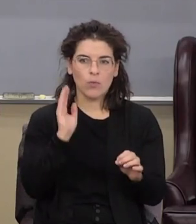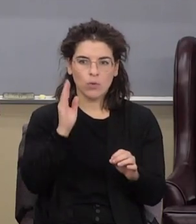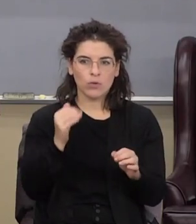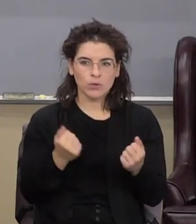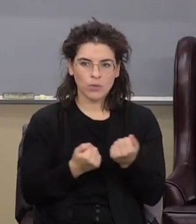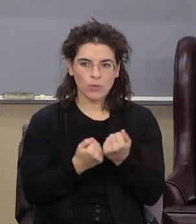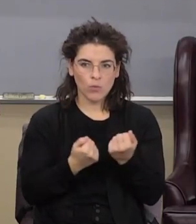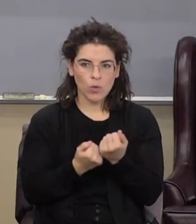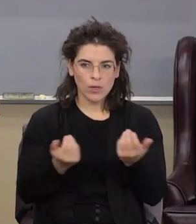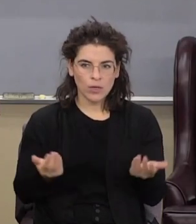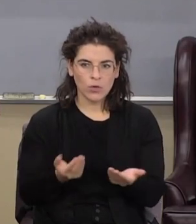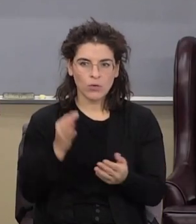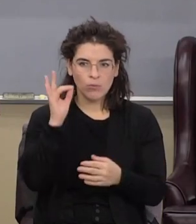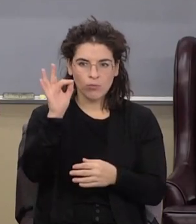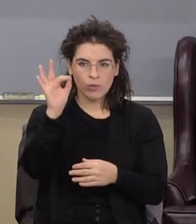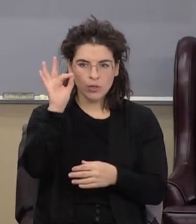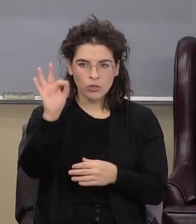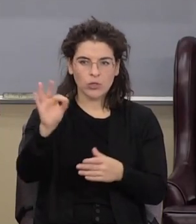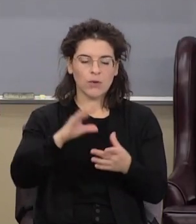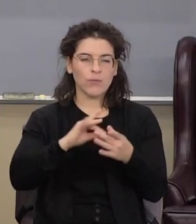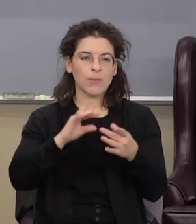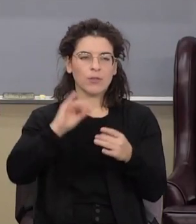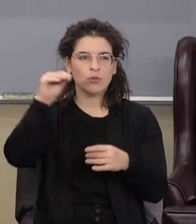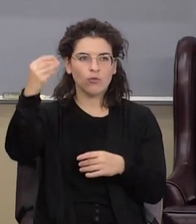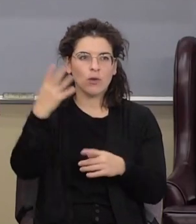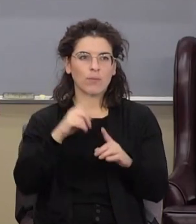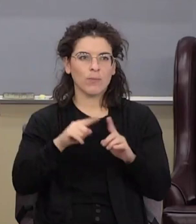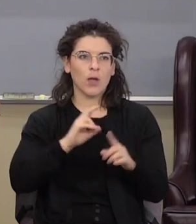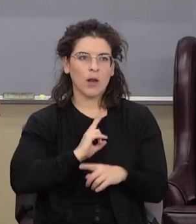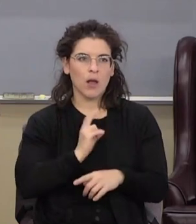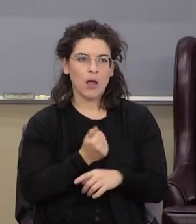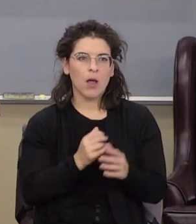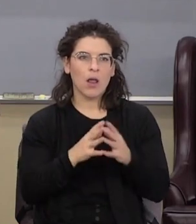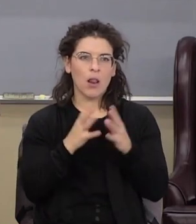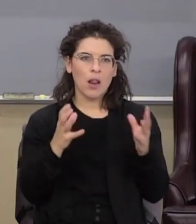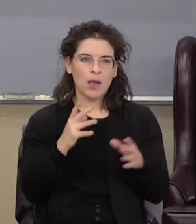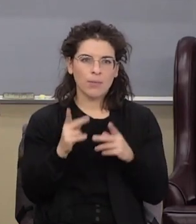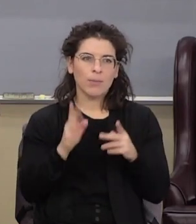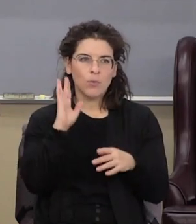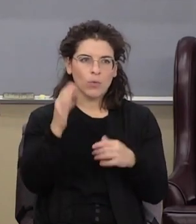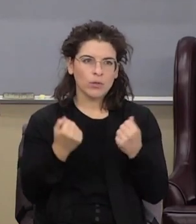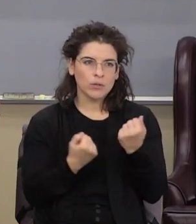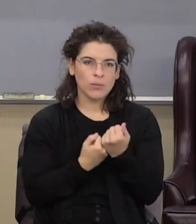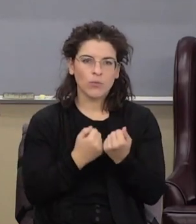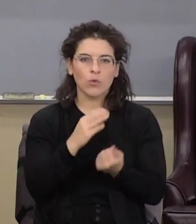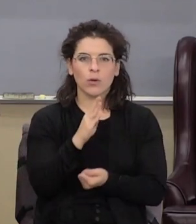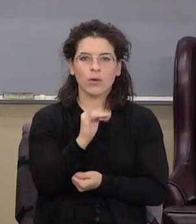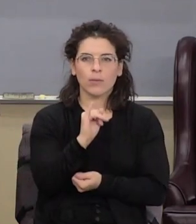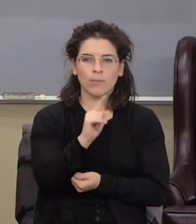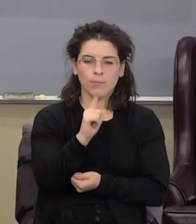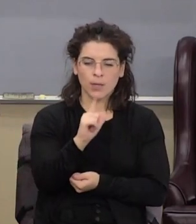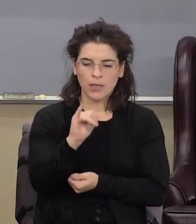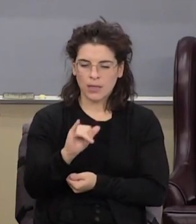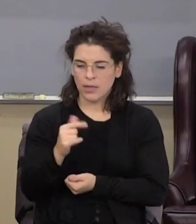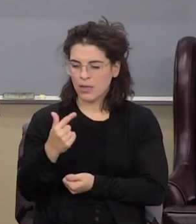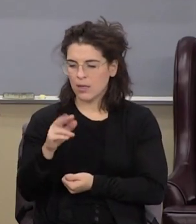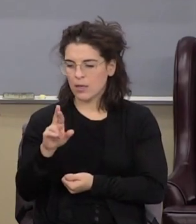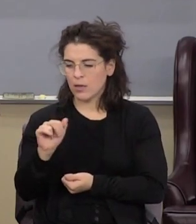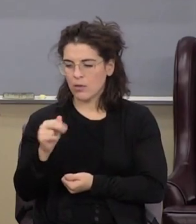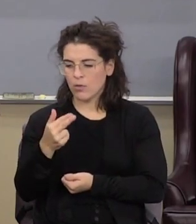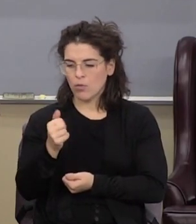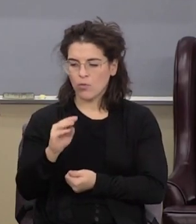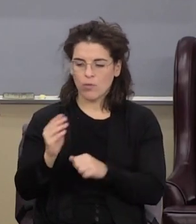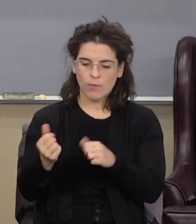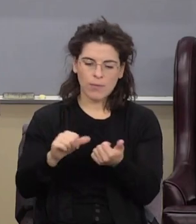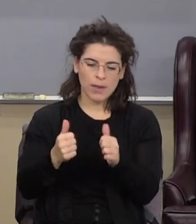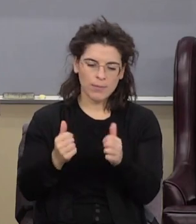the preaching of the message of grace, except us. There's a lot of folks who support Billy Graham, Baptists will do that, and a of people who